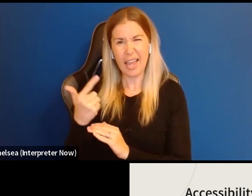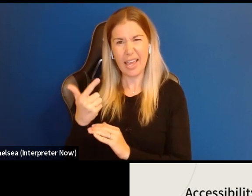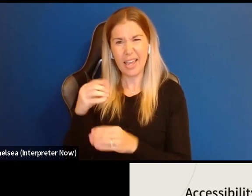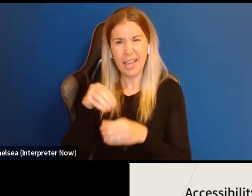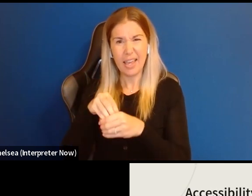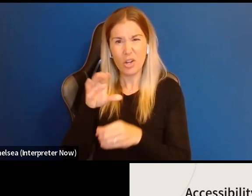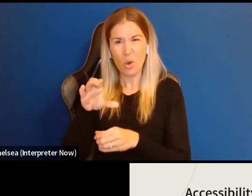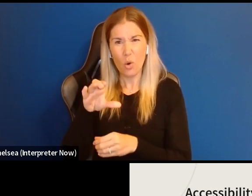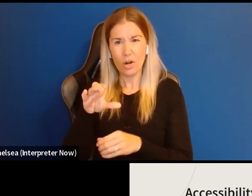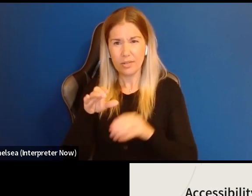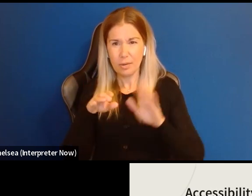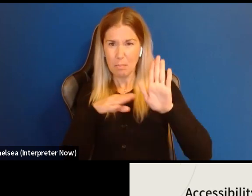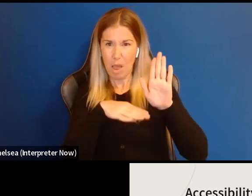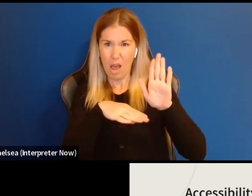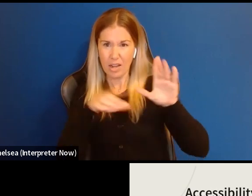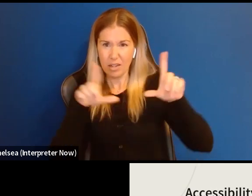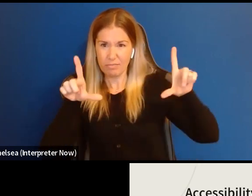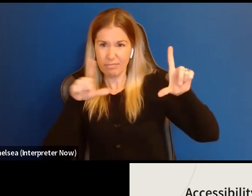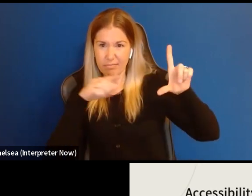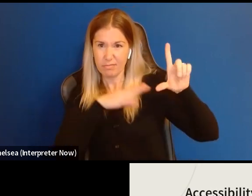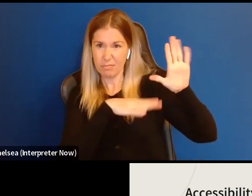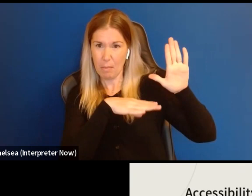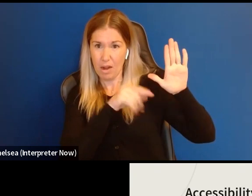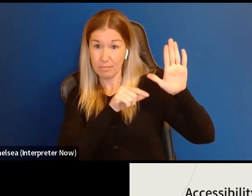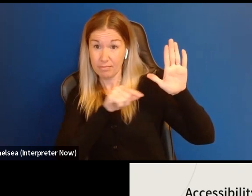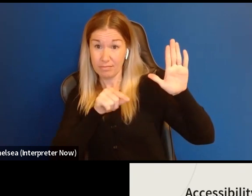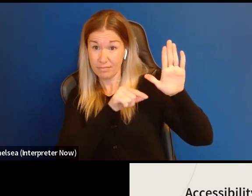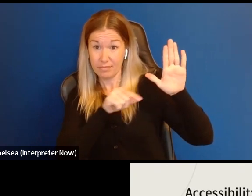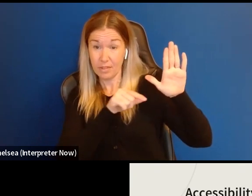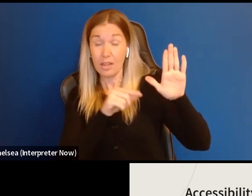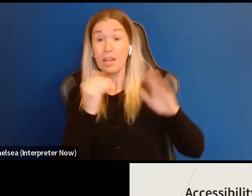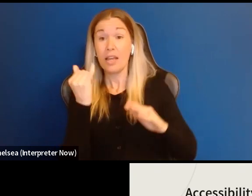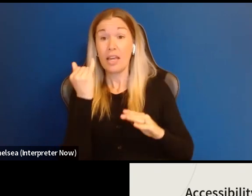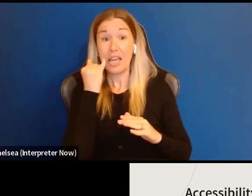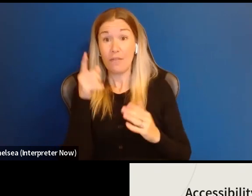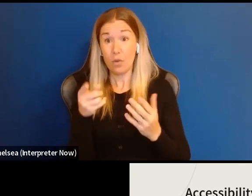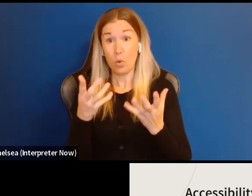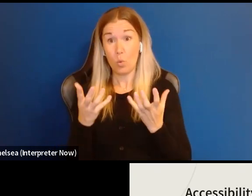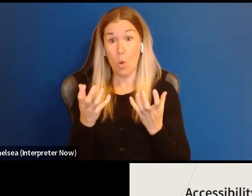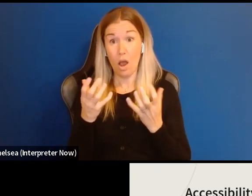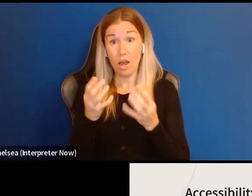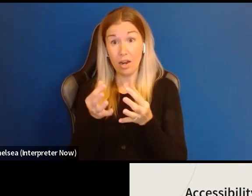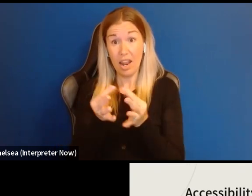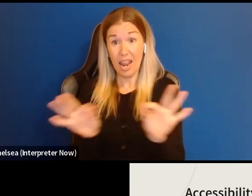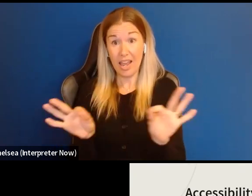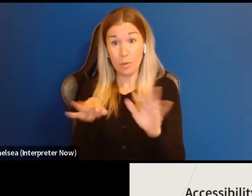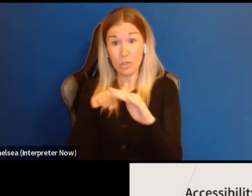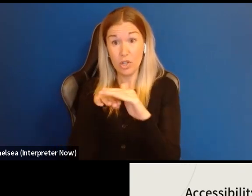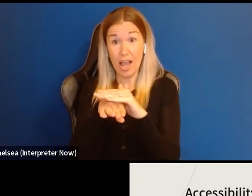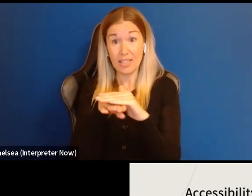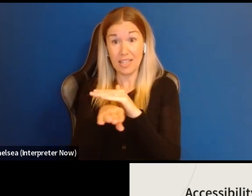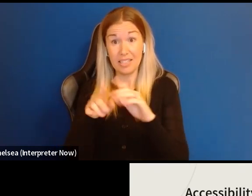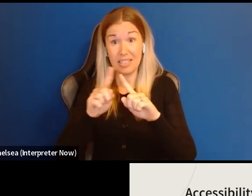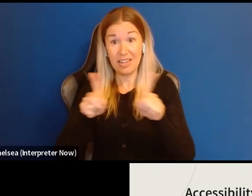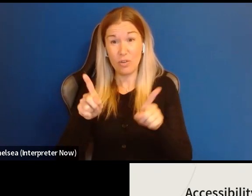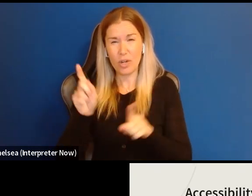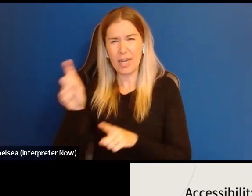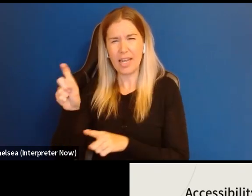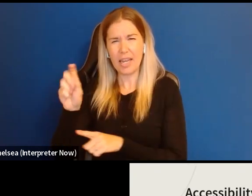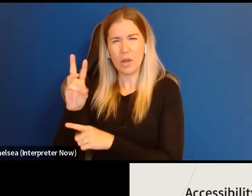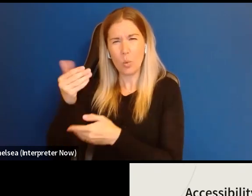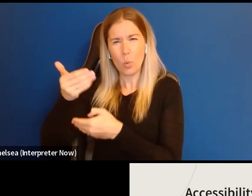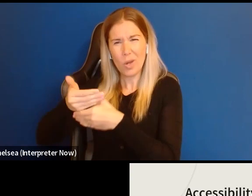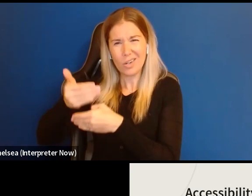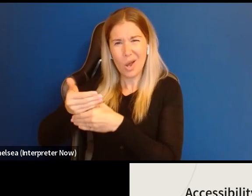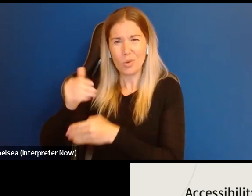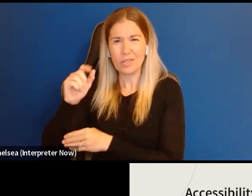on the bottom of your screen. To access captions in languages other than English, you must be using a Windows or Apple computer with